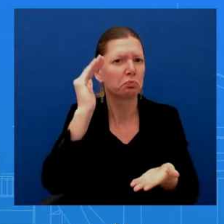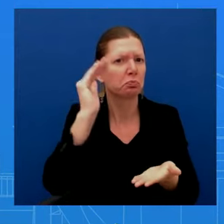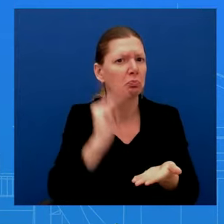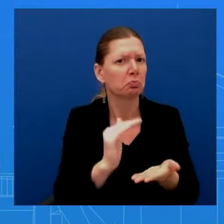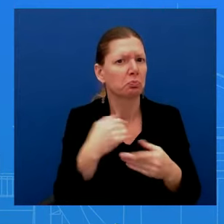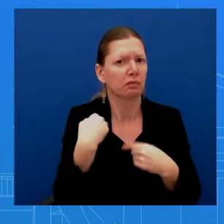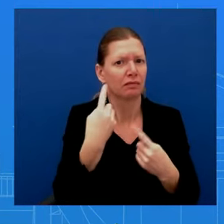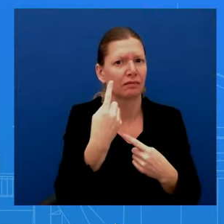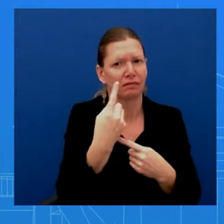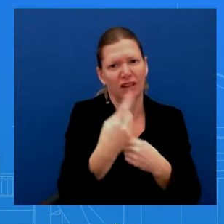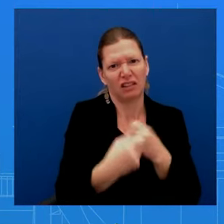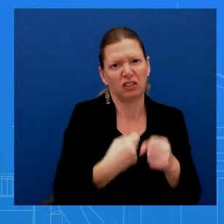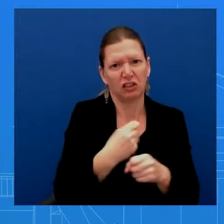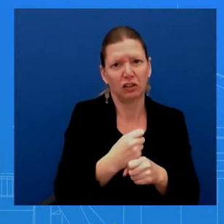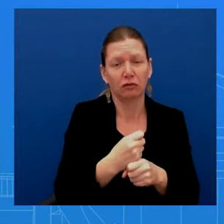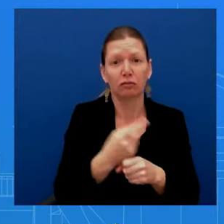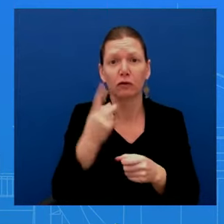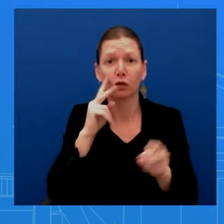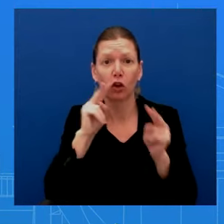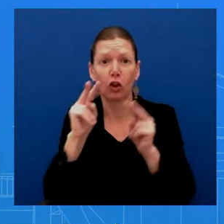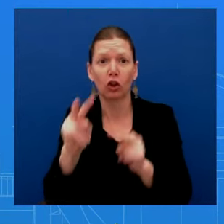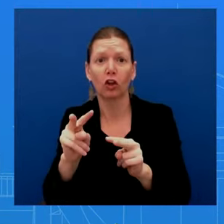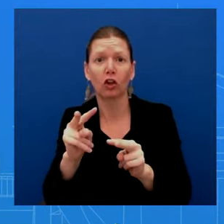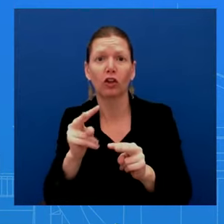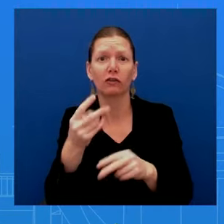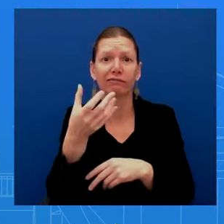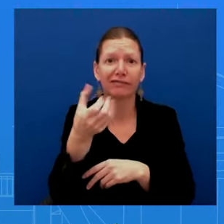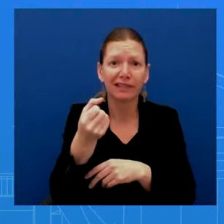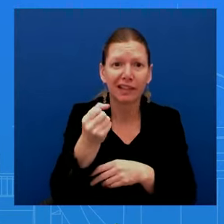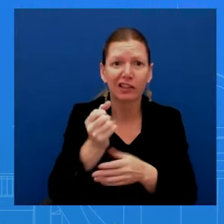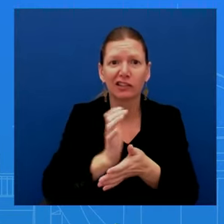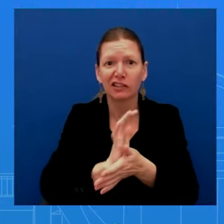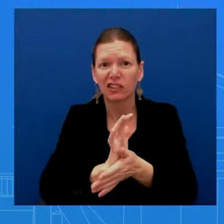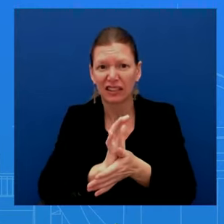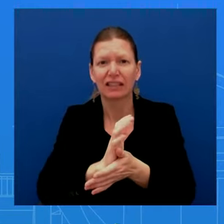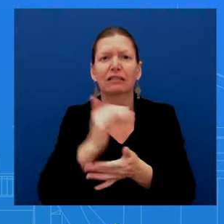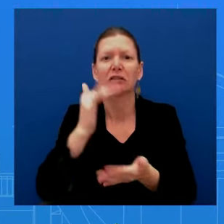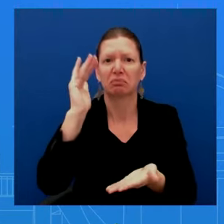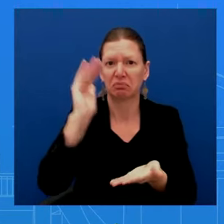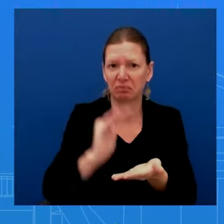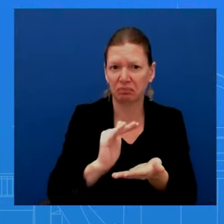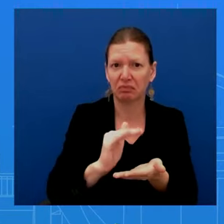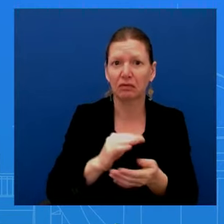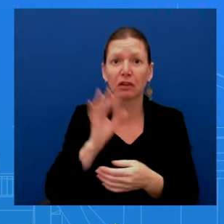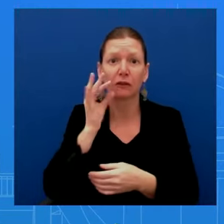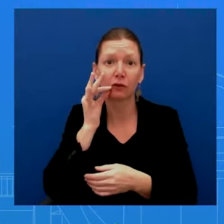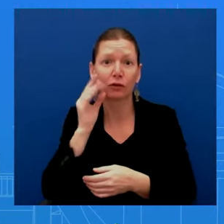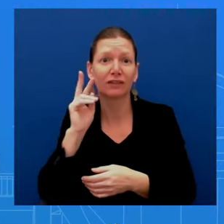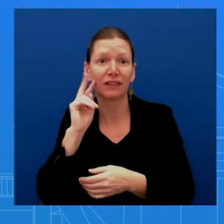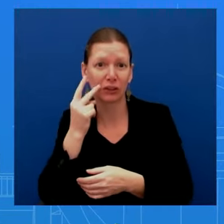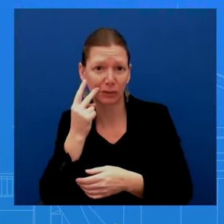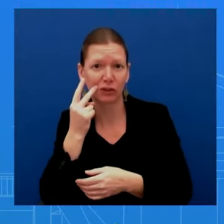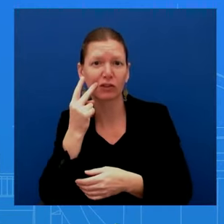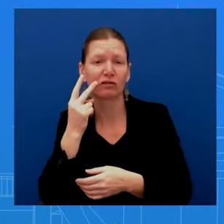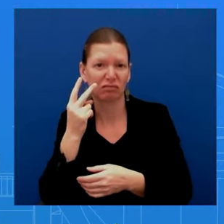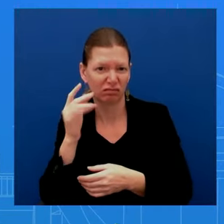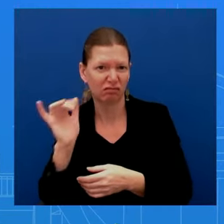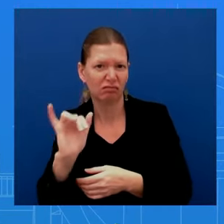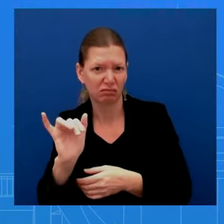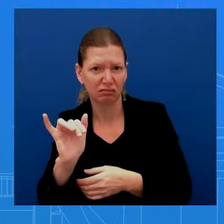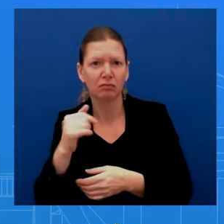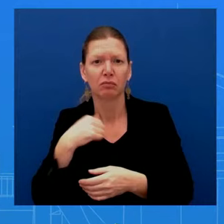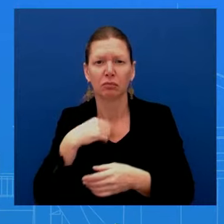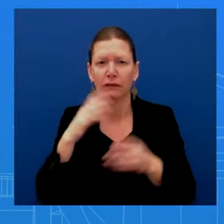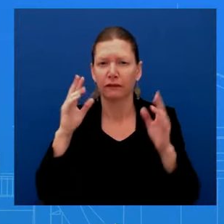So, we are very focused on grocery prices for American families. And we are actually seeing prices coming down